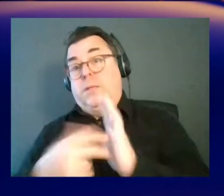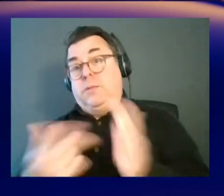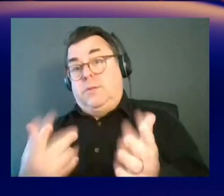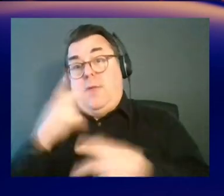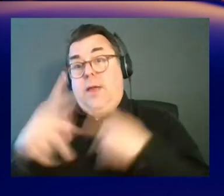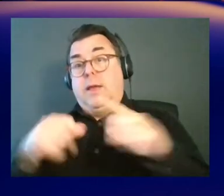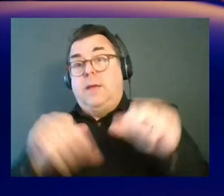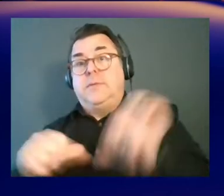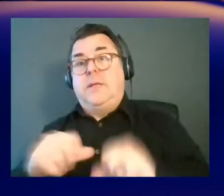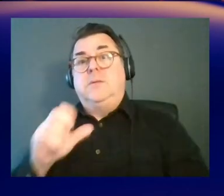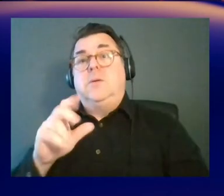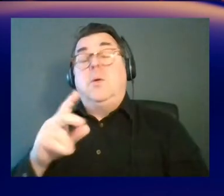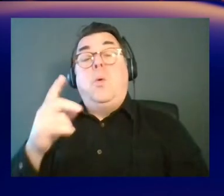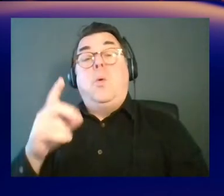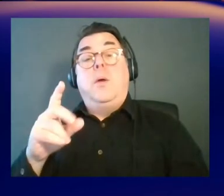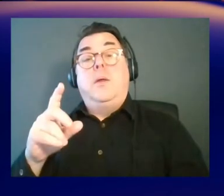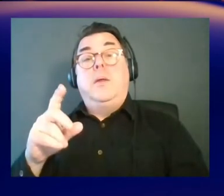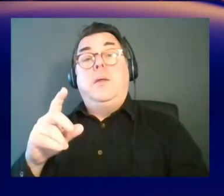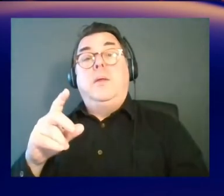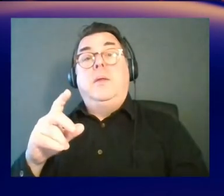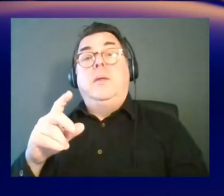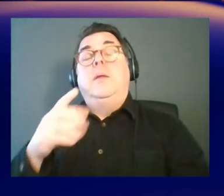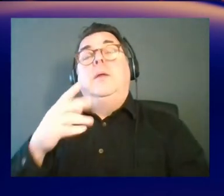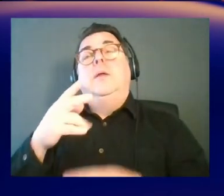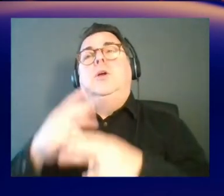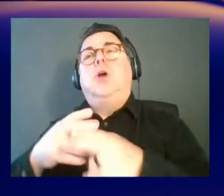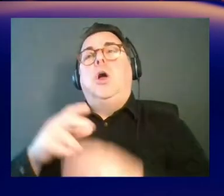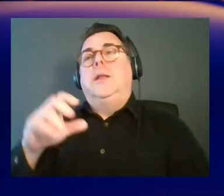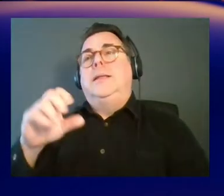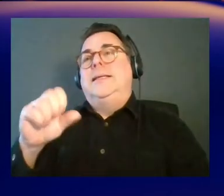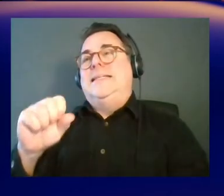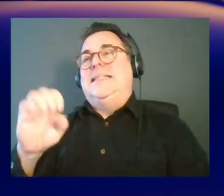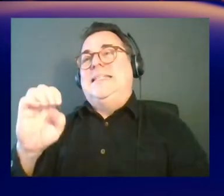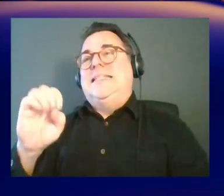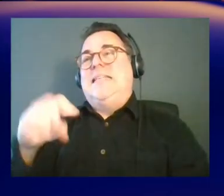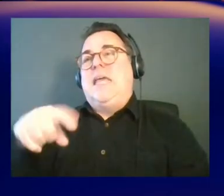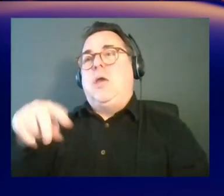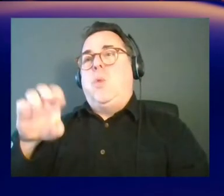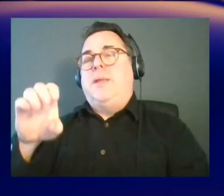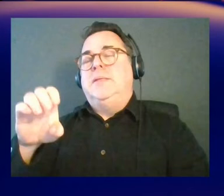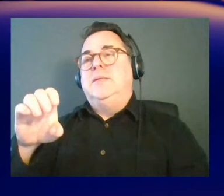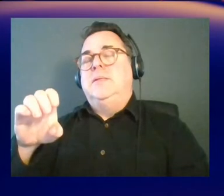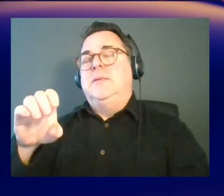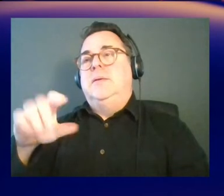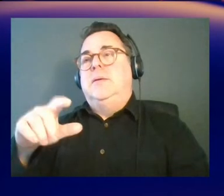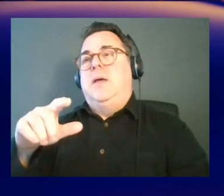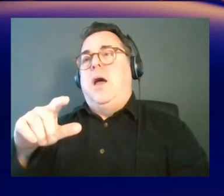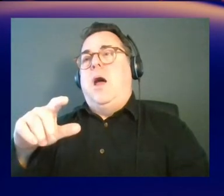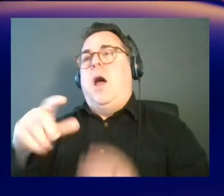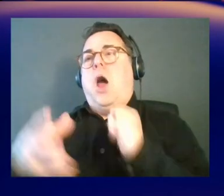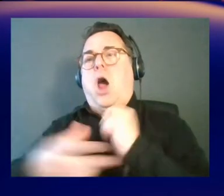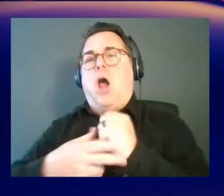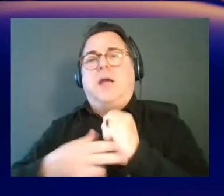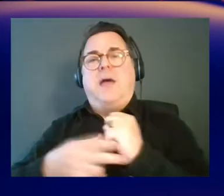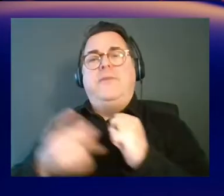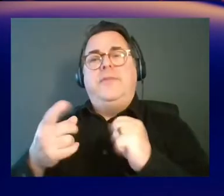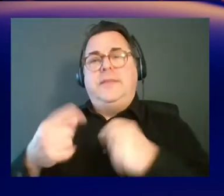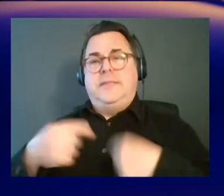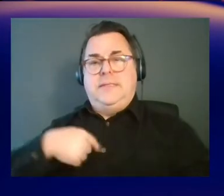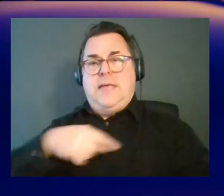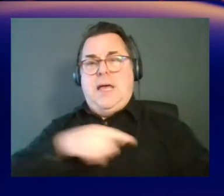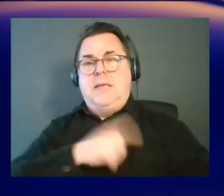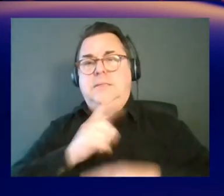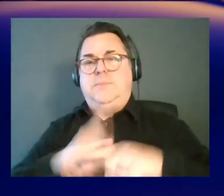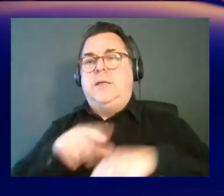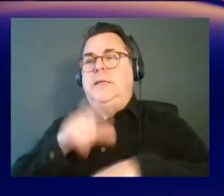one of those data sets would be the sequence read archive, so if we backtracked on the registry. Okay. Yeah, so this is a collaboration between us and the National Center